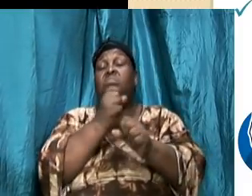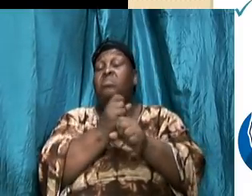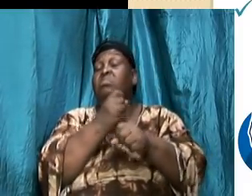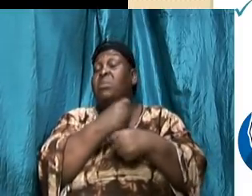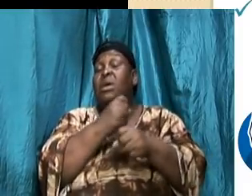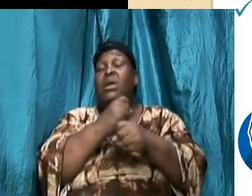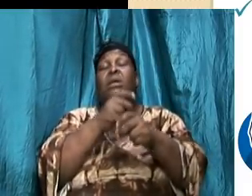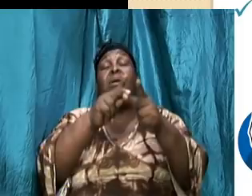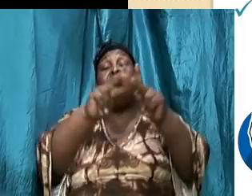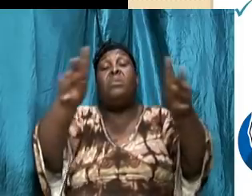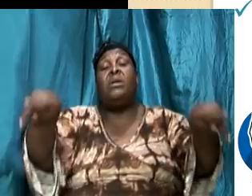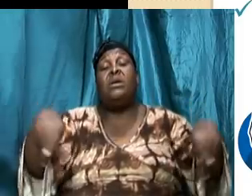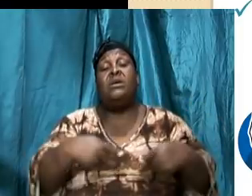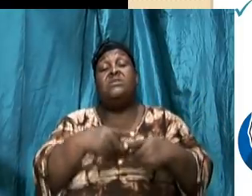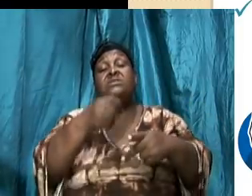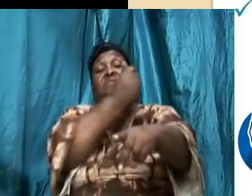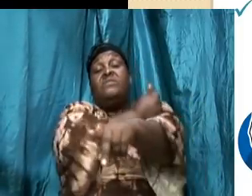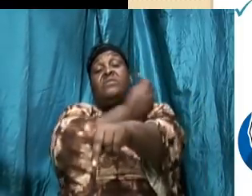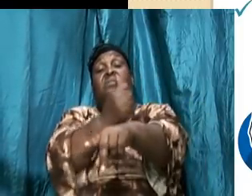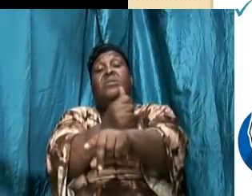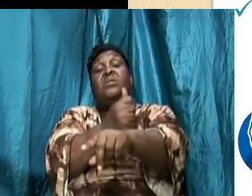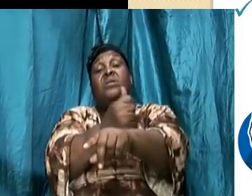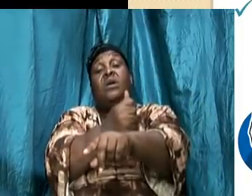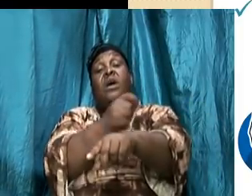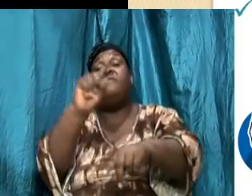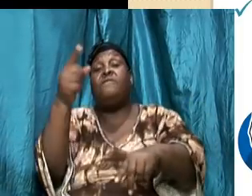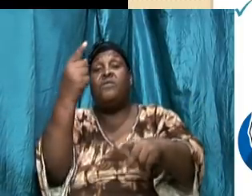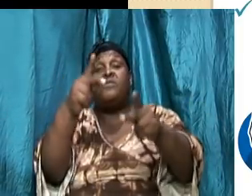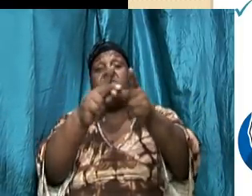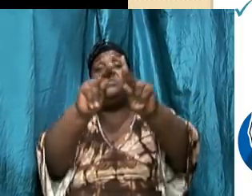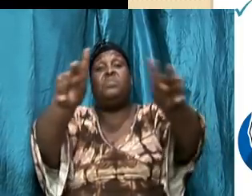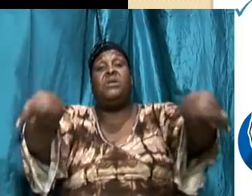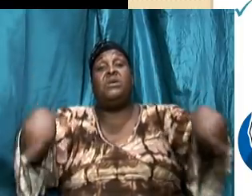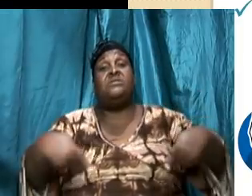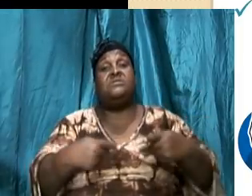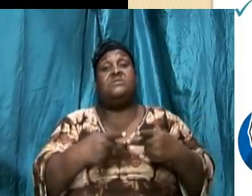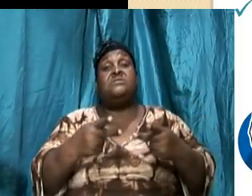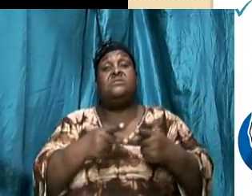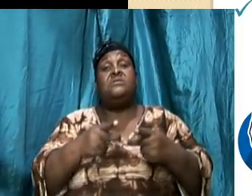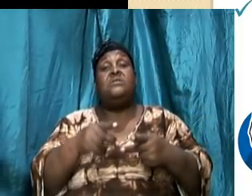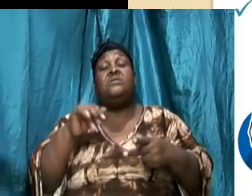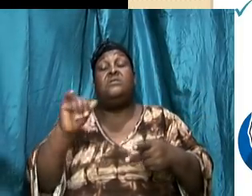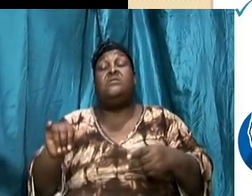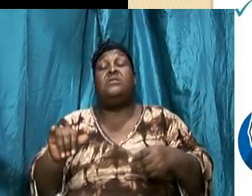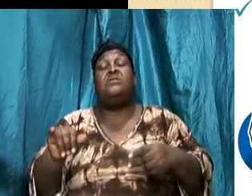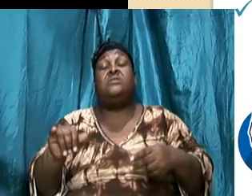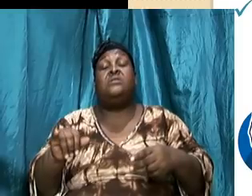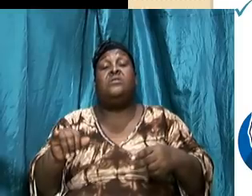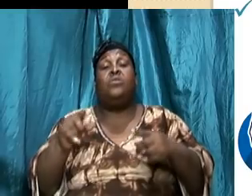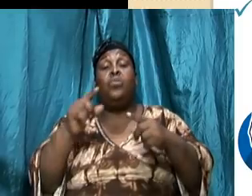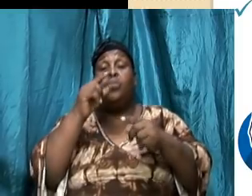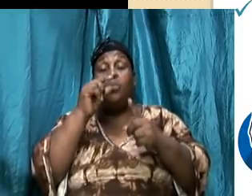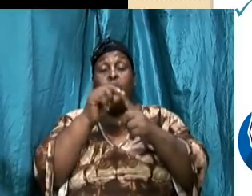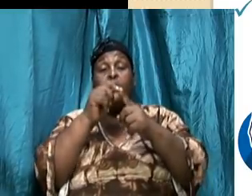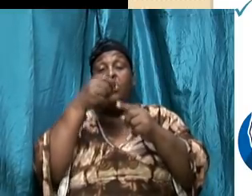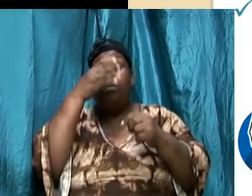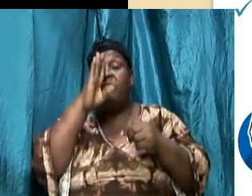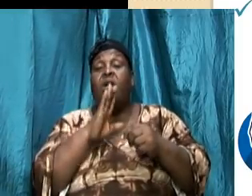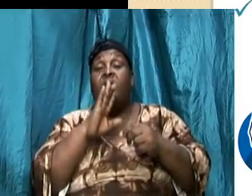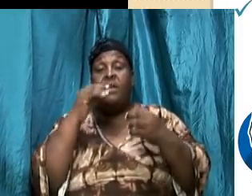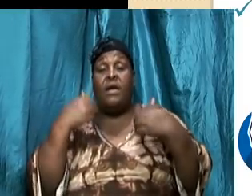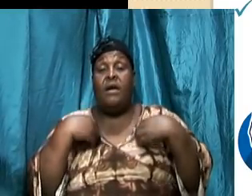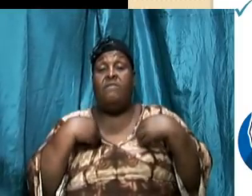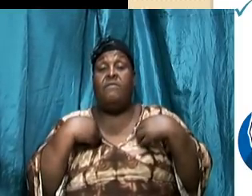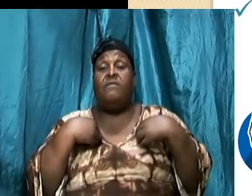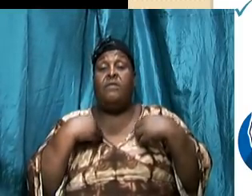of authority and priority and preeminence that it must have so as we go on we start to see some other things